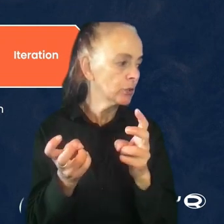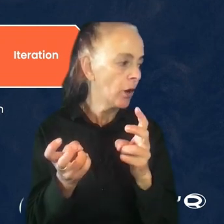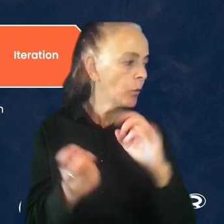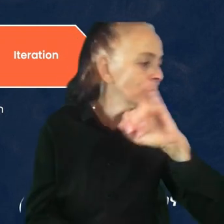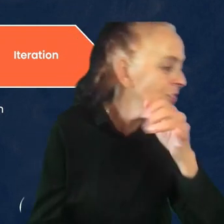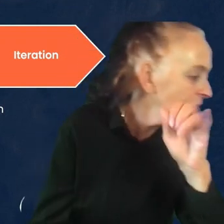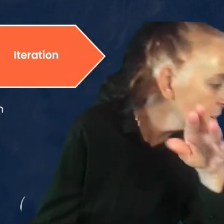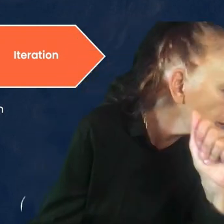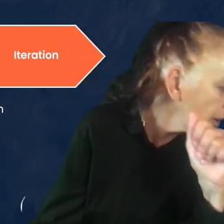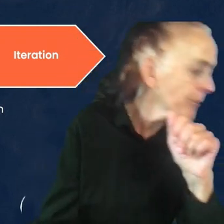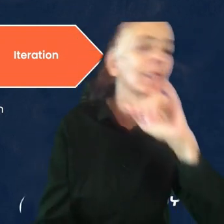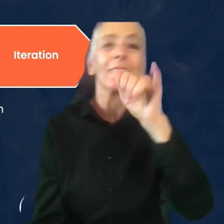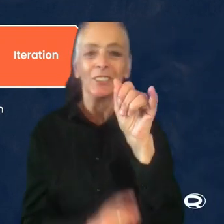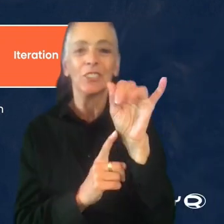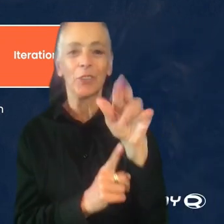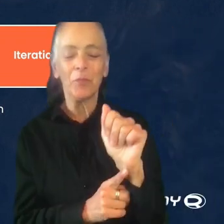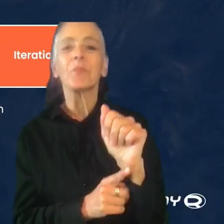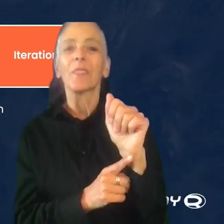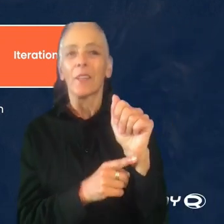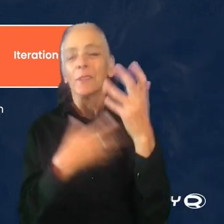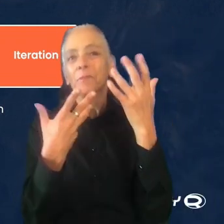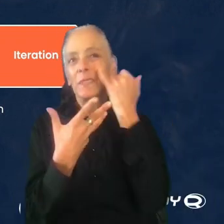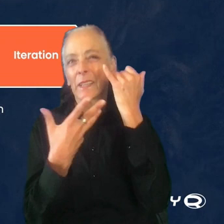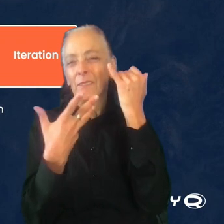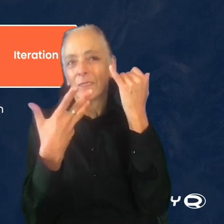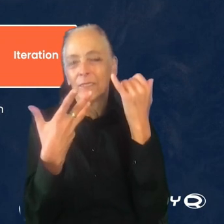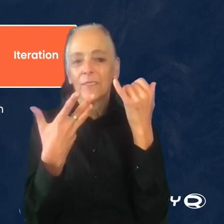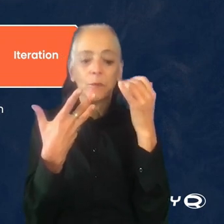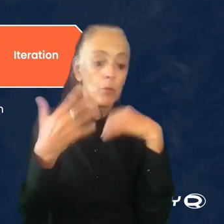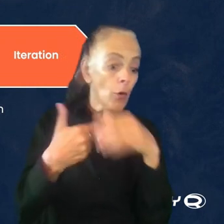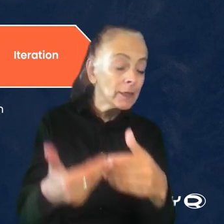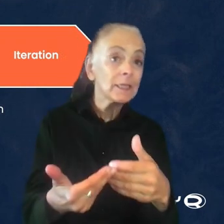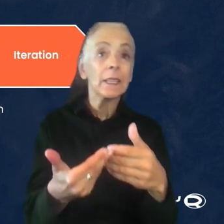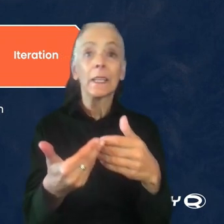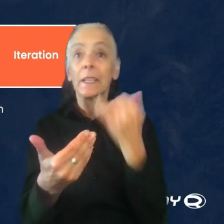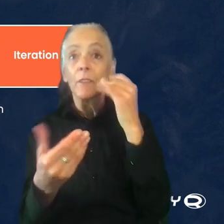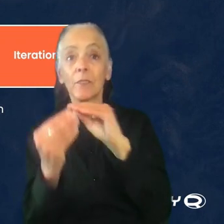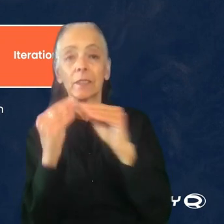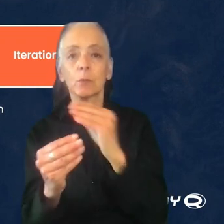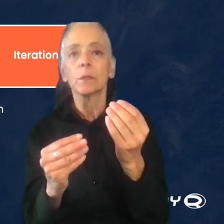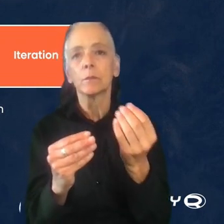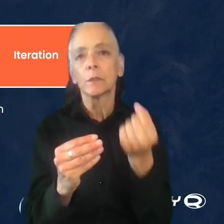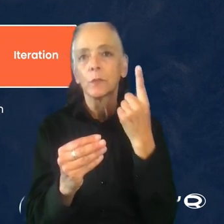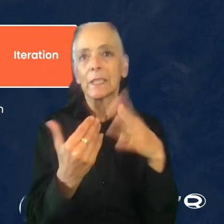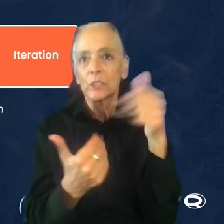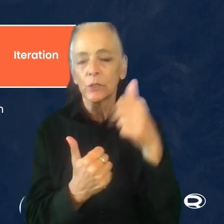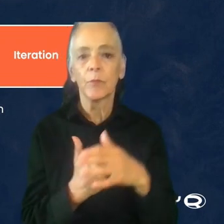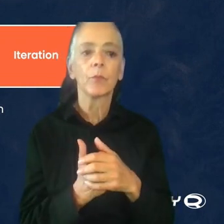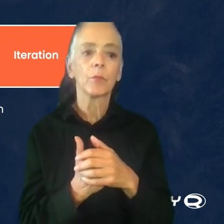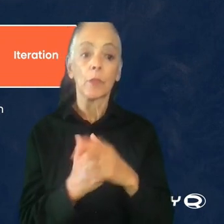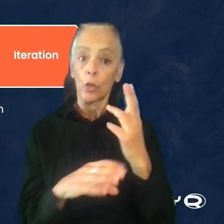on what the intent was and explain if it's progressing and mark the issue as fixed as well. So with